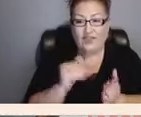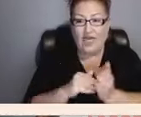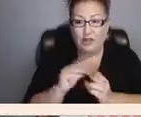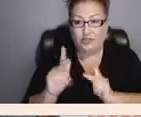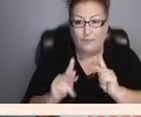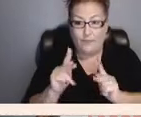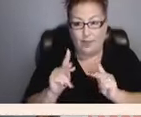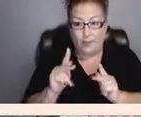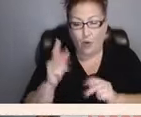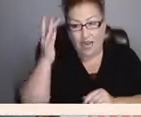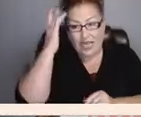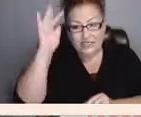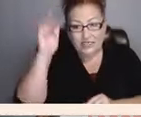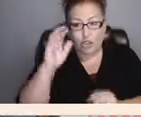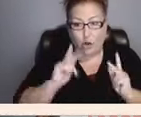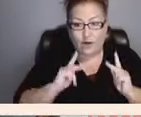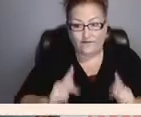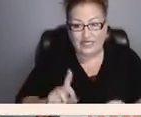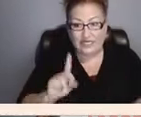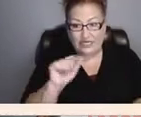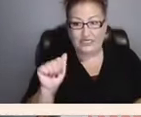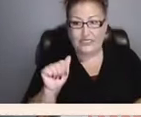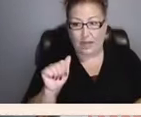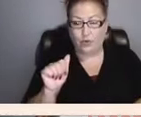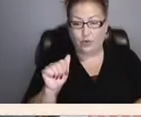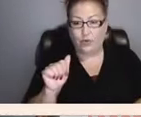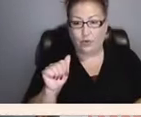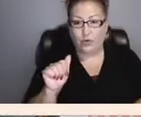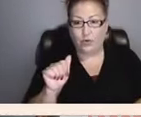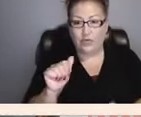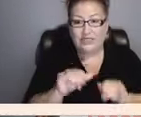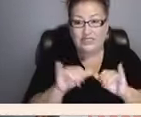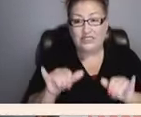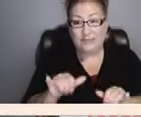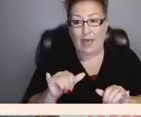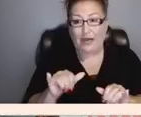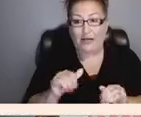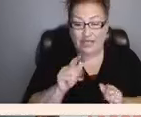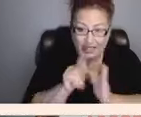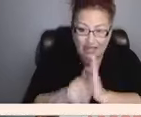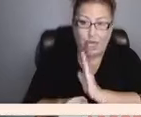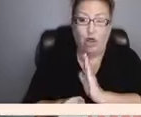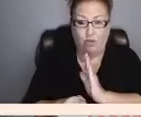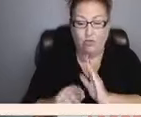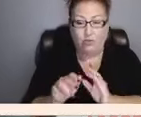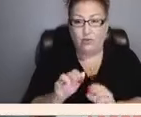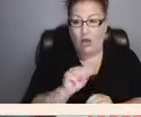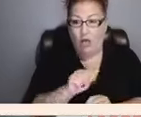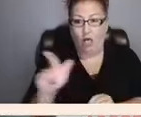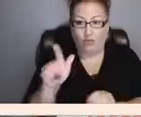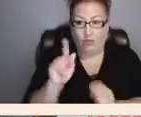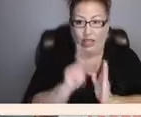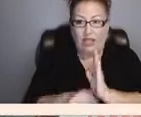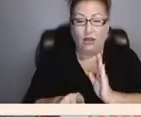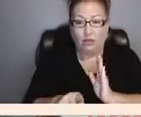or physically disabled are systematically killed from 1939 to 1941.